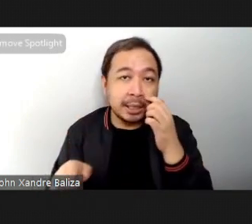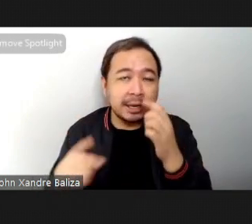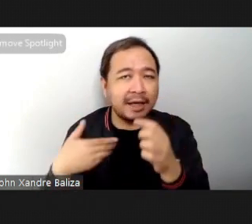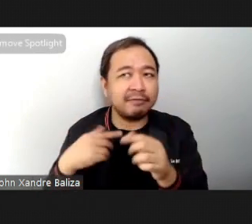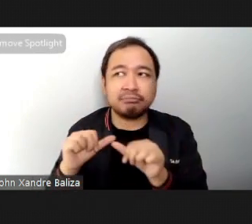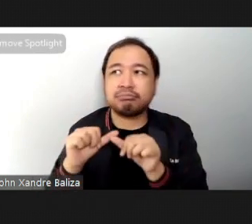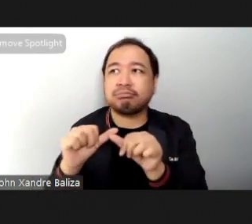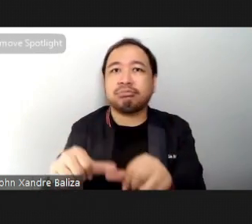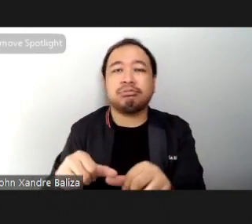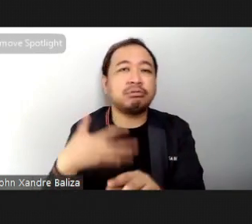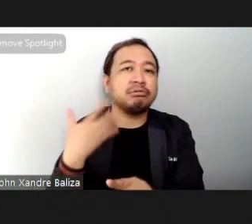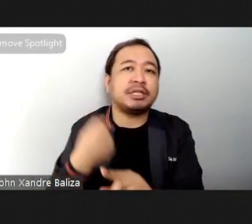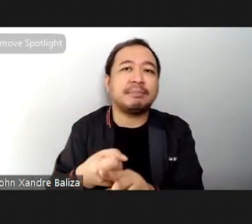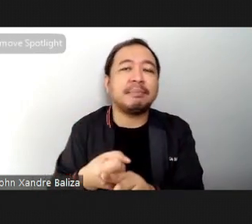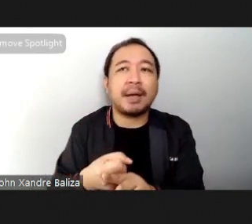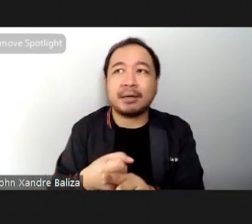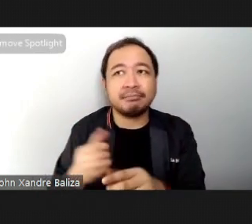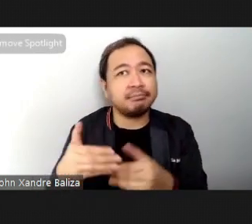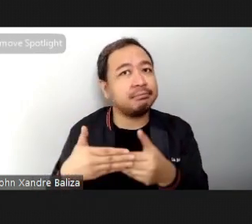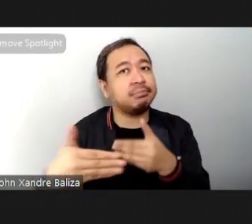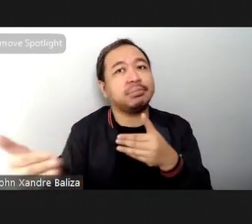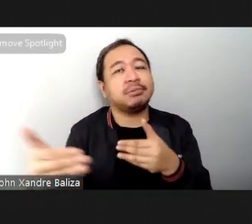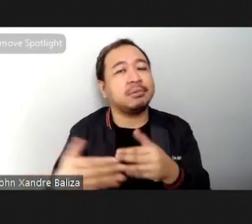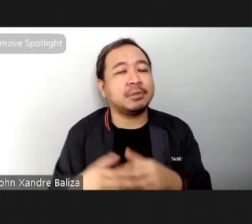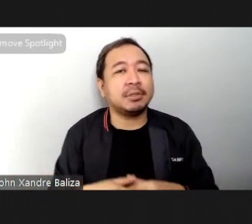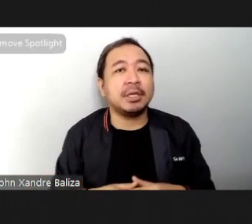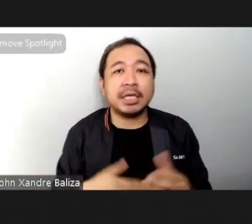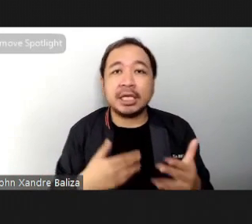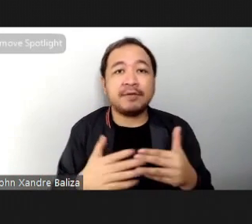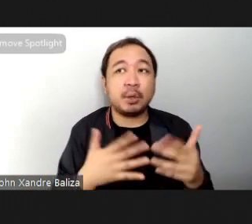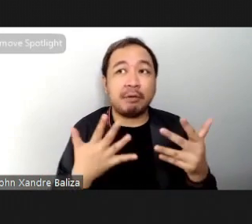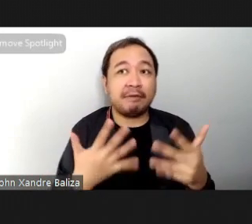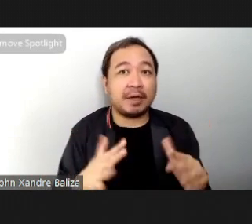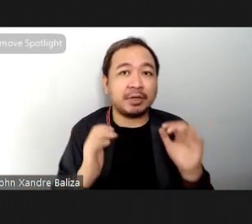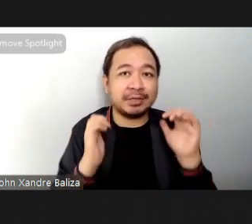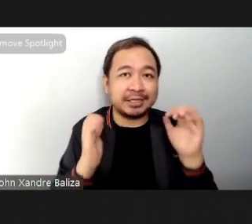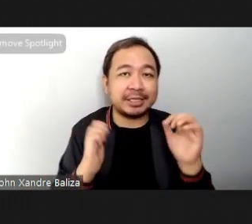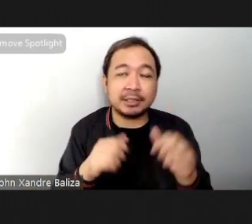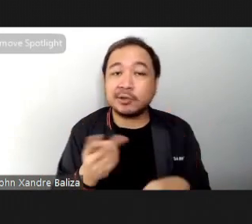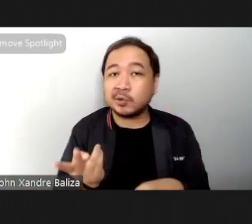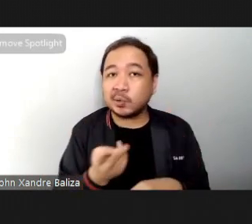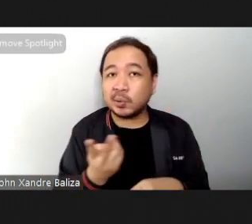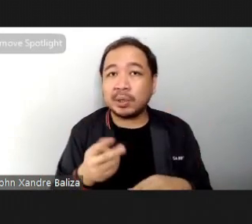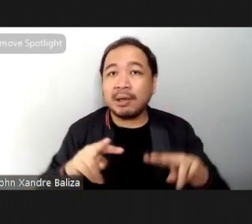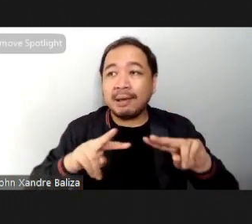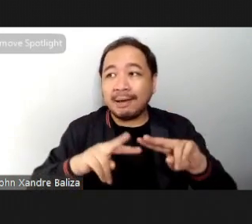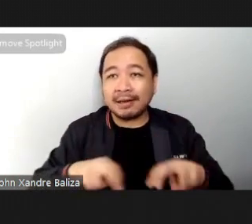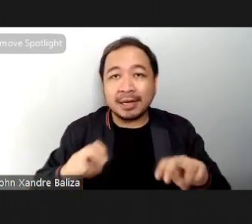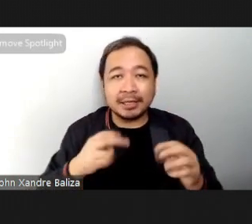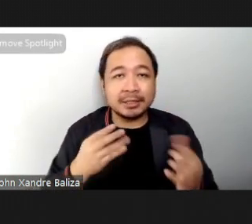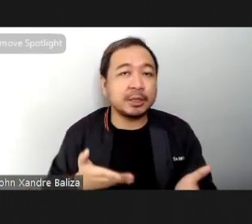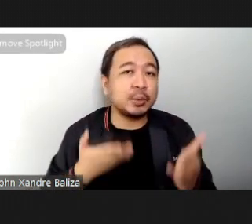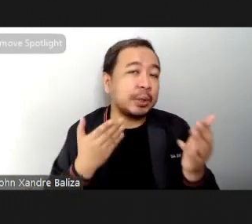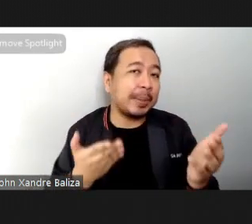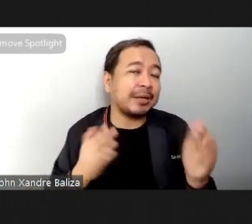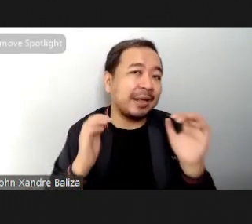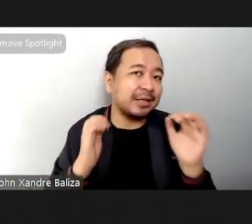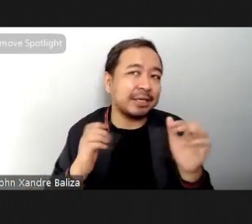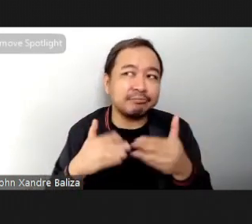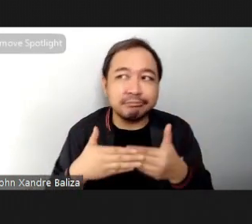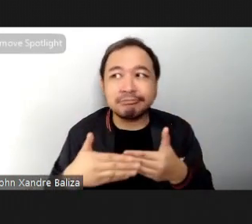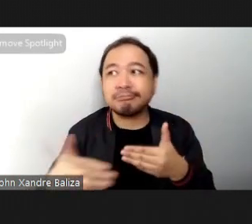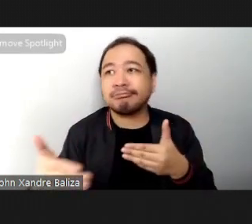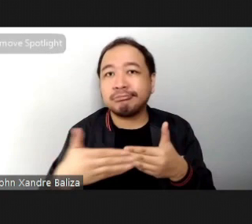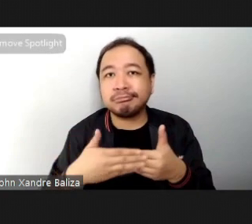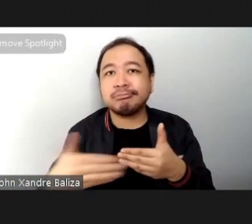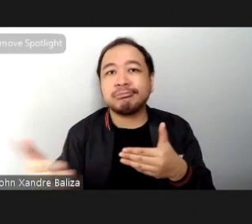beyond doing the exercise itself so these two analysis recommend exercising for set periods of time that are not far from the